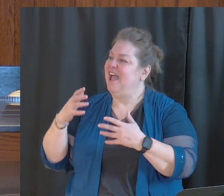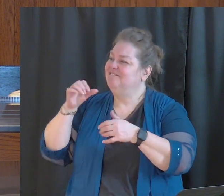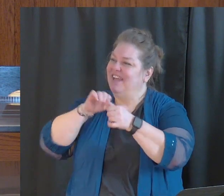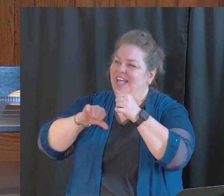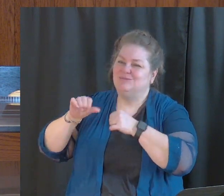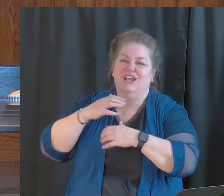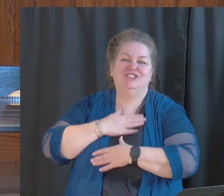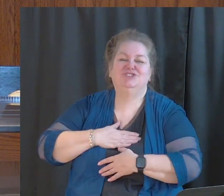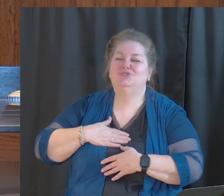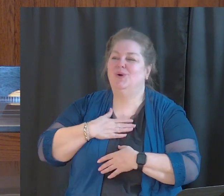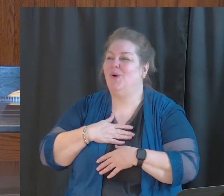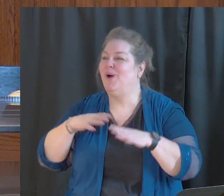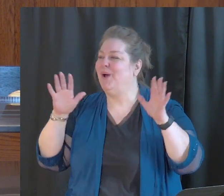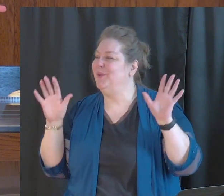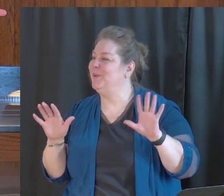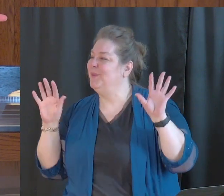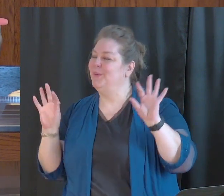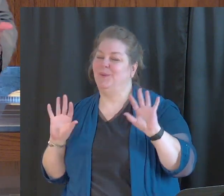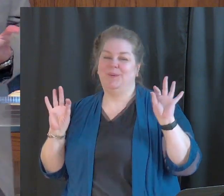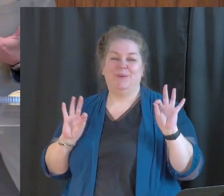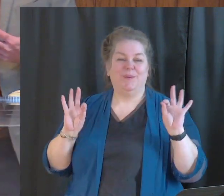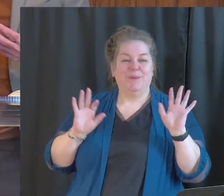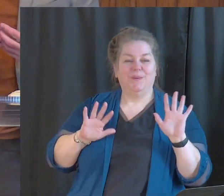let's just be with each other.